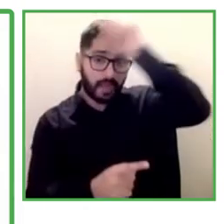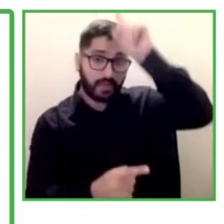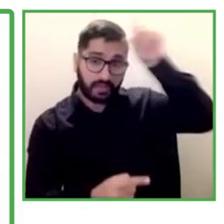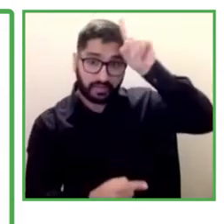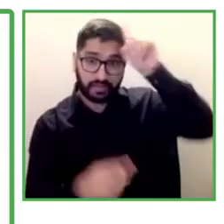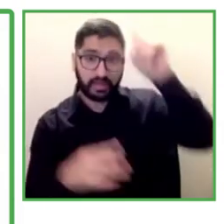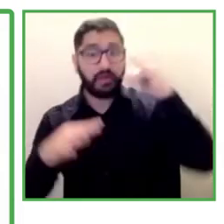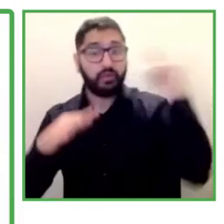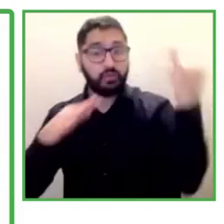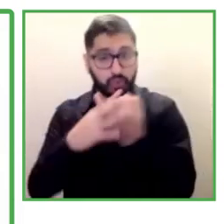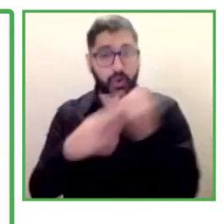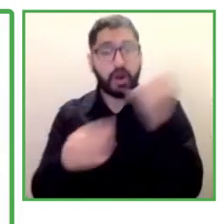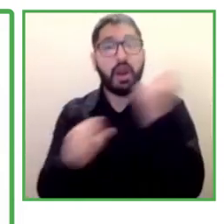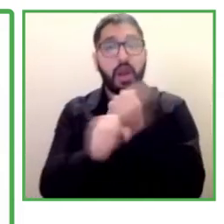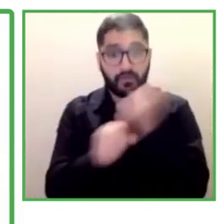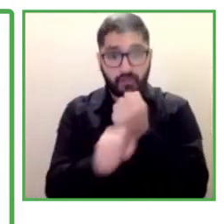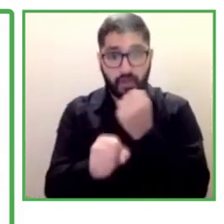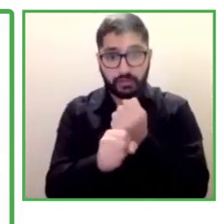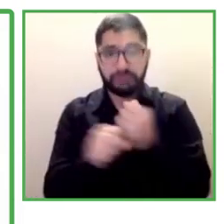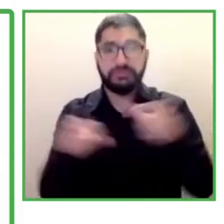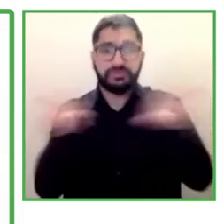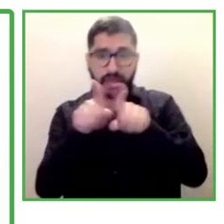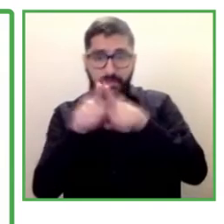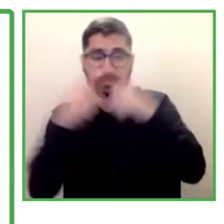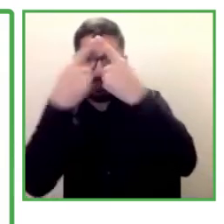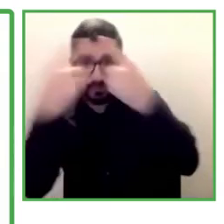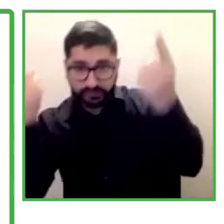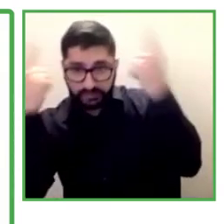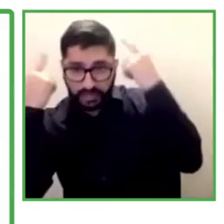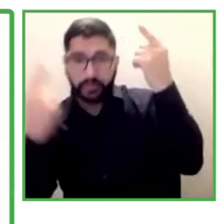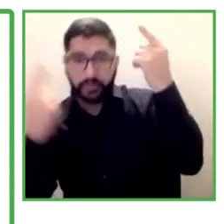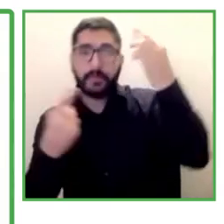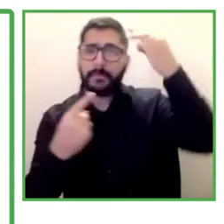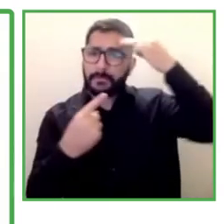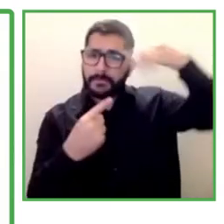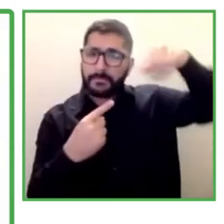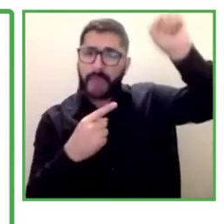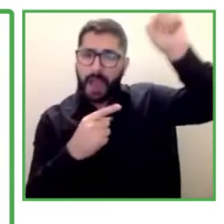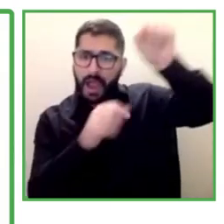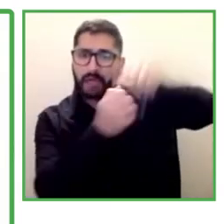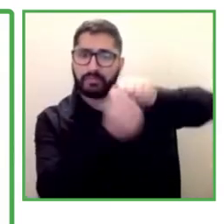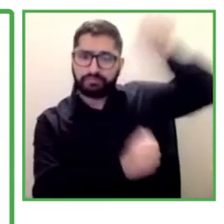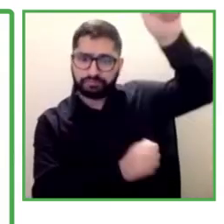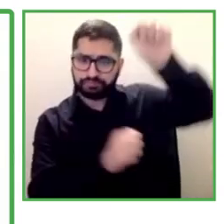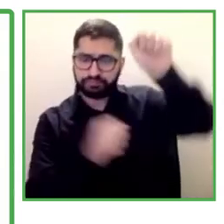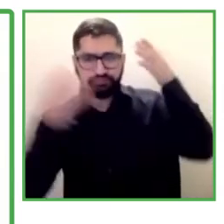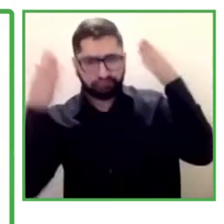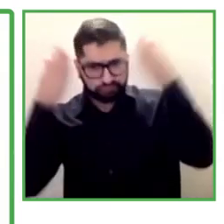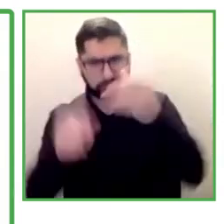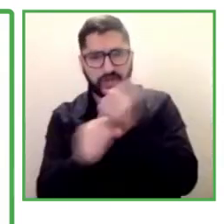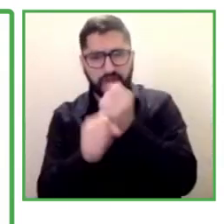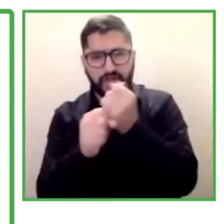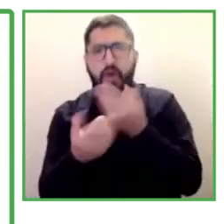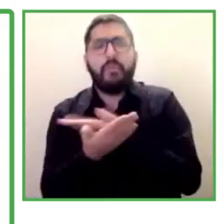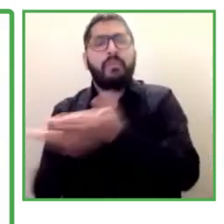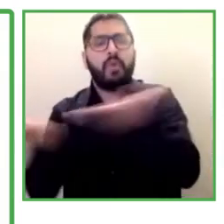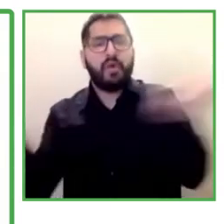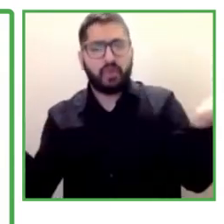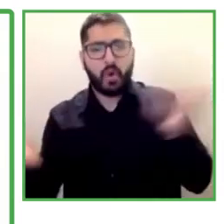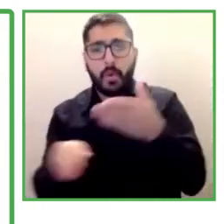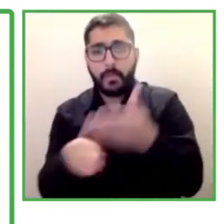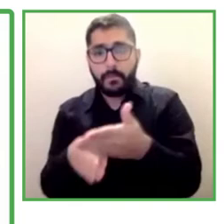of the Copa de la Universidad de Madrid also. She has a master's in public health and another degree